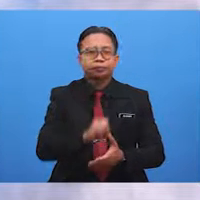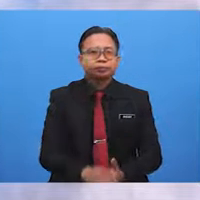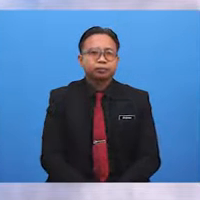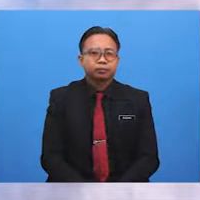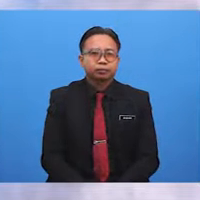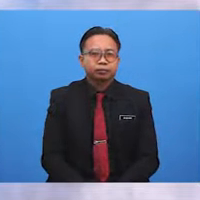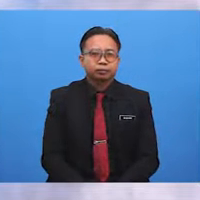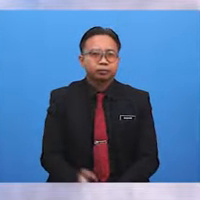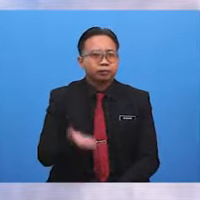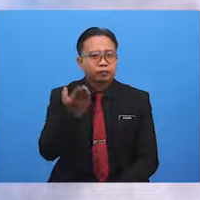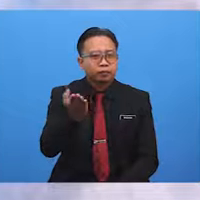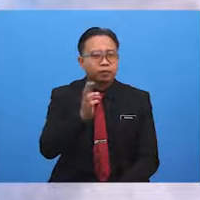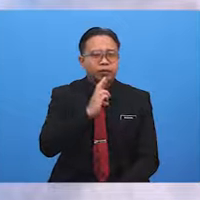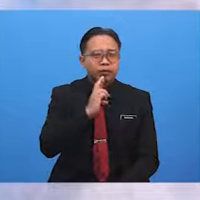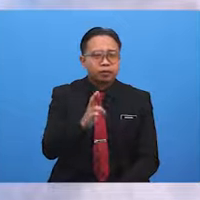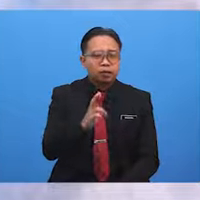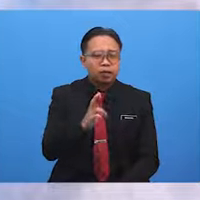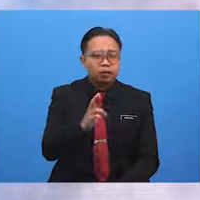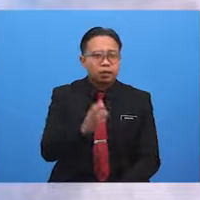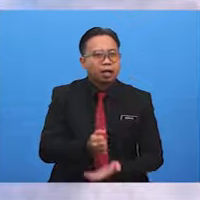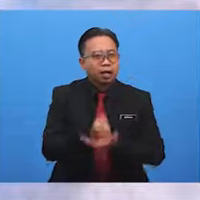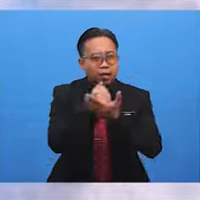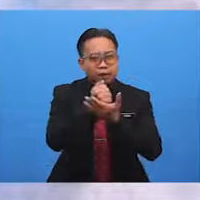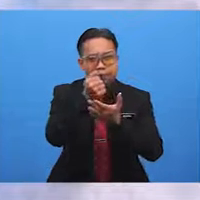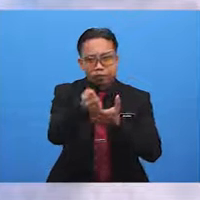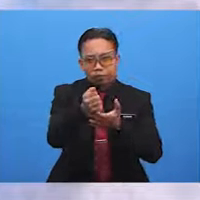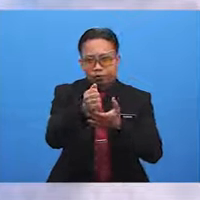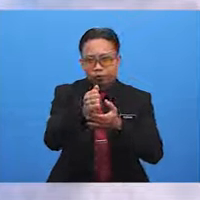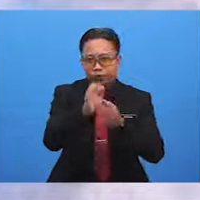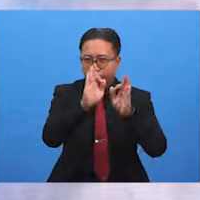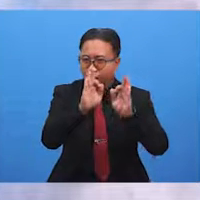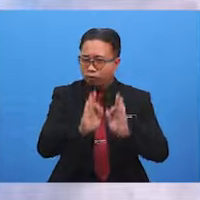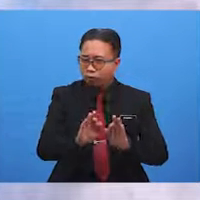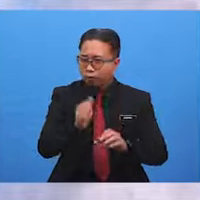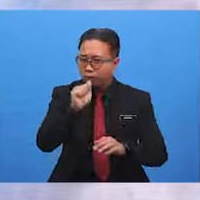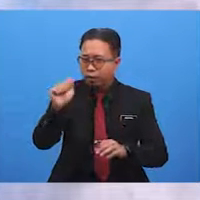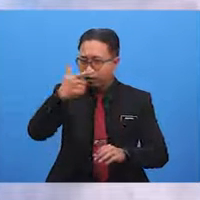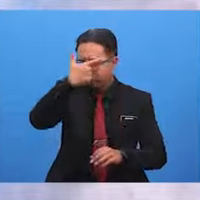Here are some words to help you form your reason.